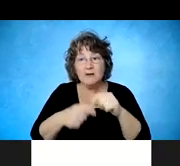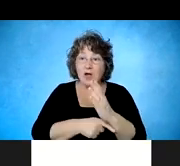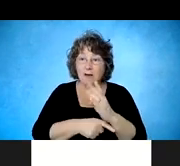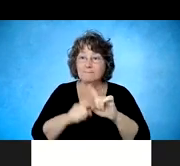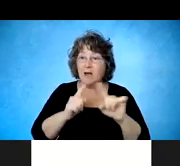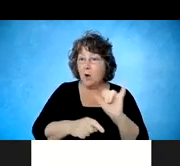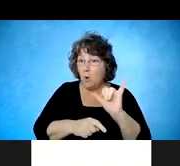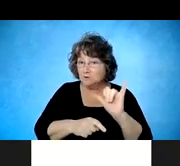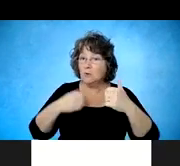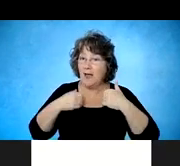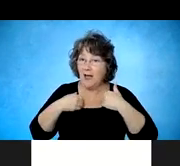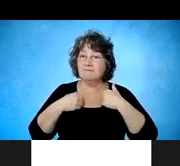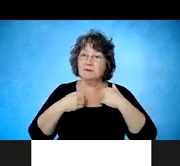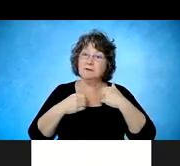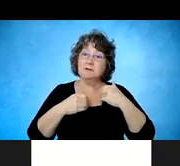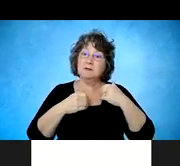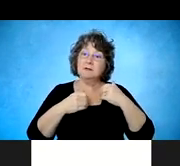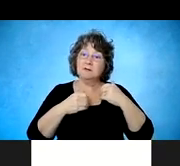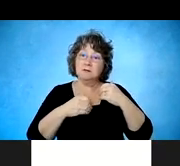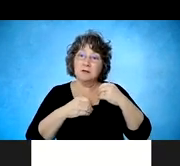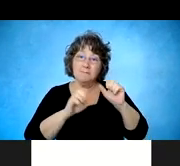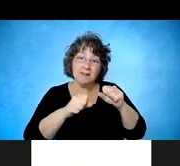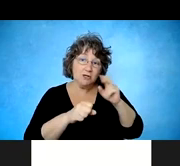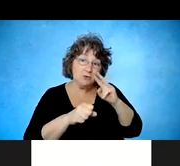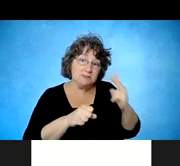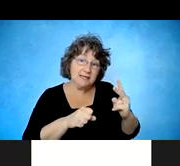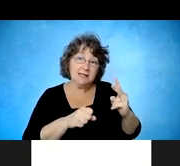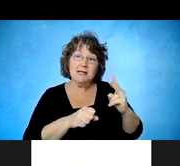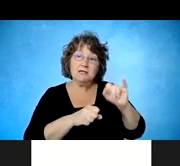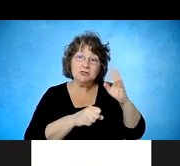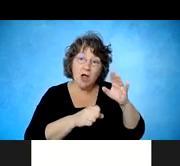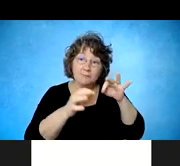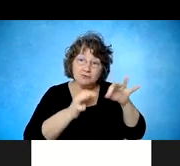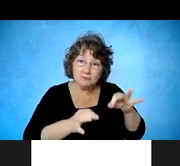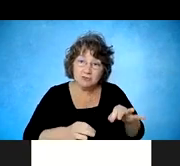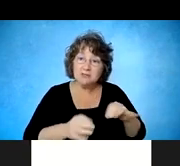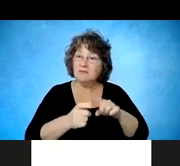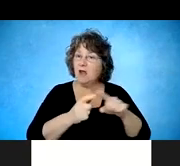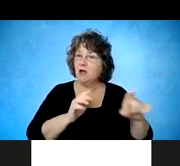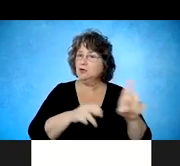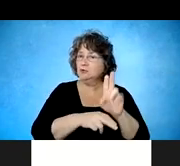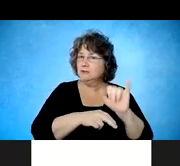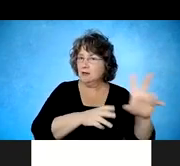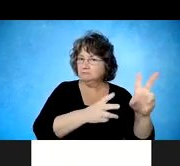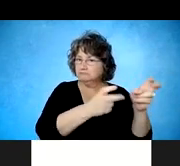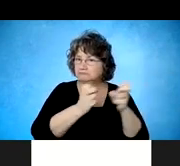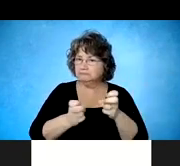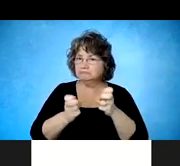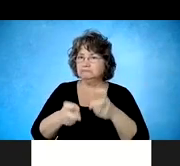to a job description. I utilize O-Net very often to go online and collect some industry information as well.